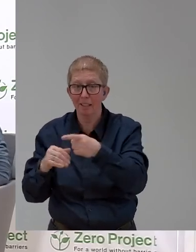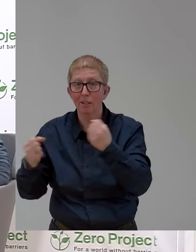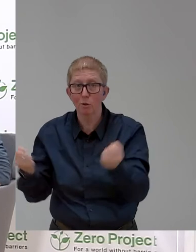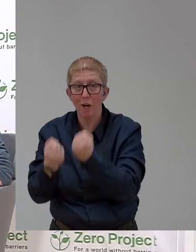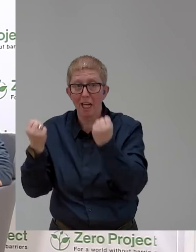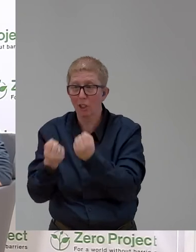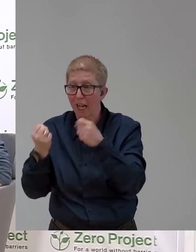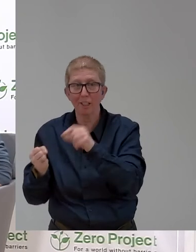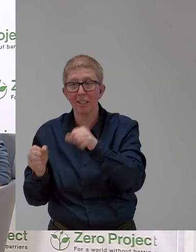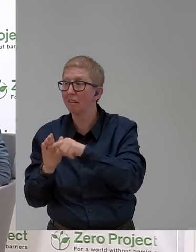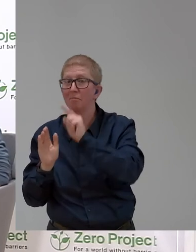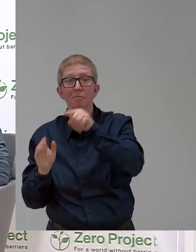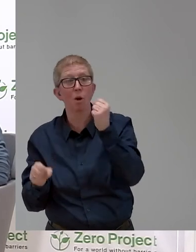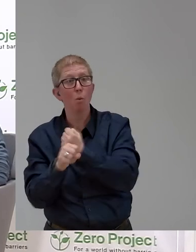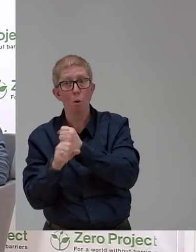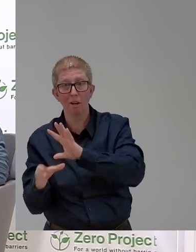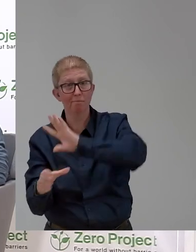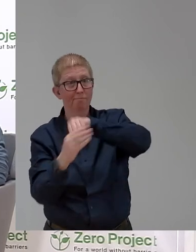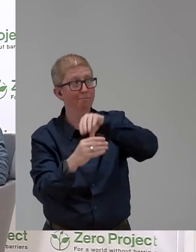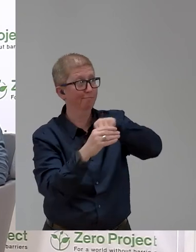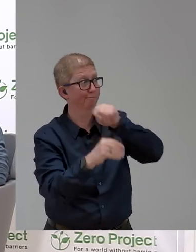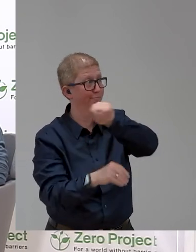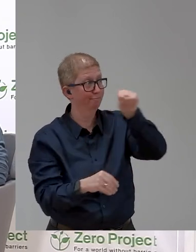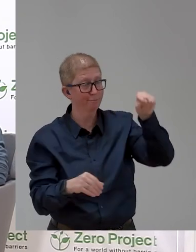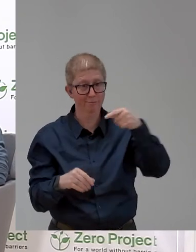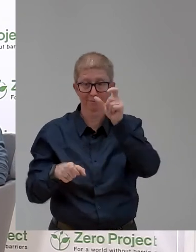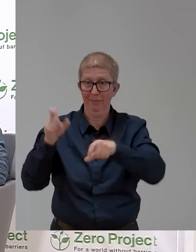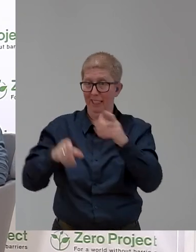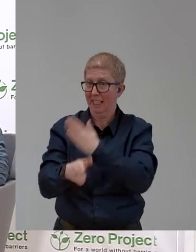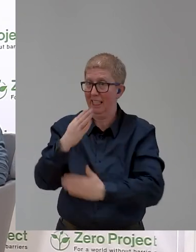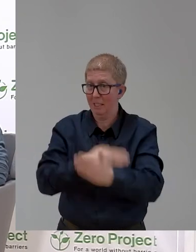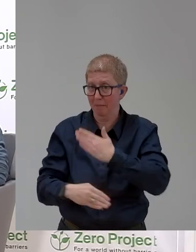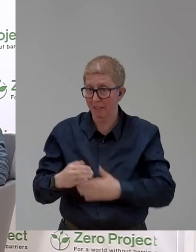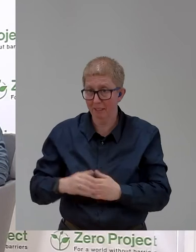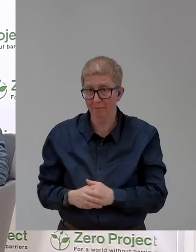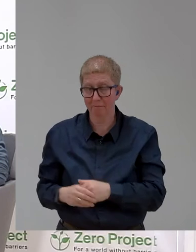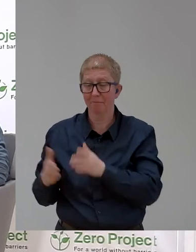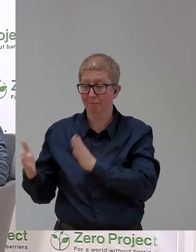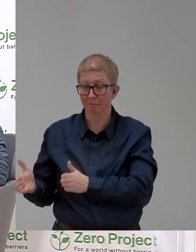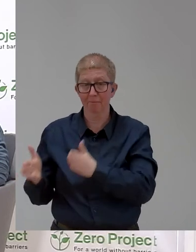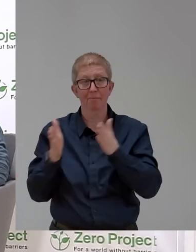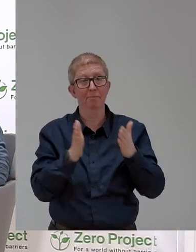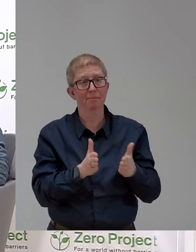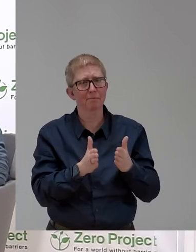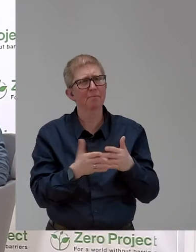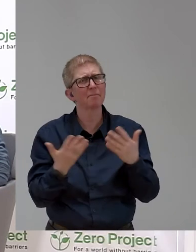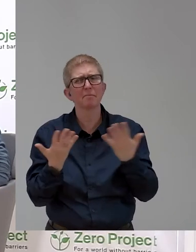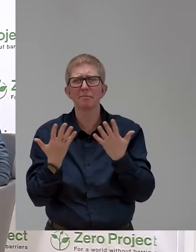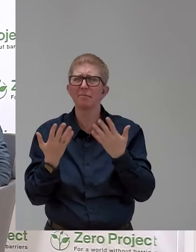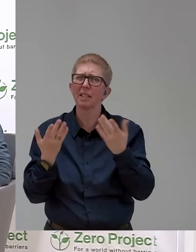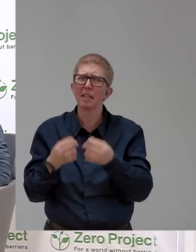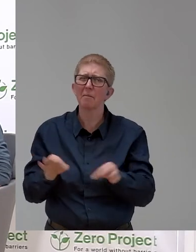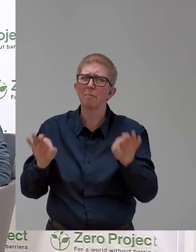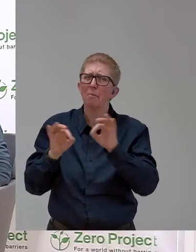for youngsters with disabilities. And then what is also a factor of success we've also